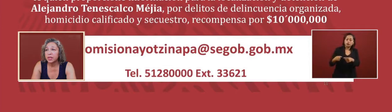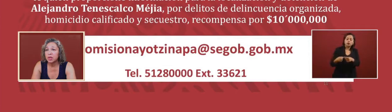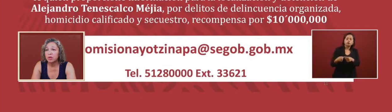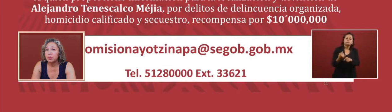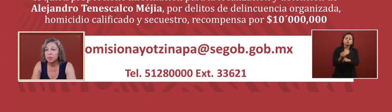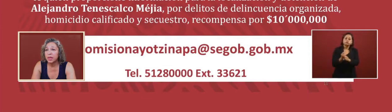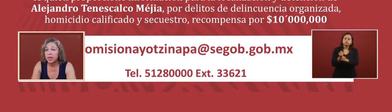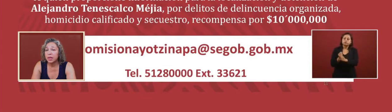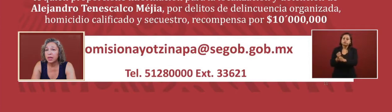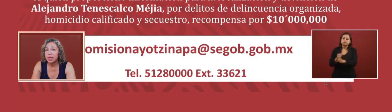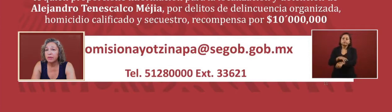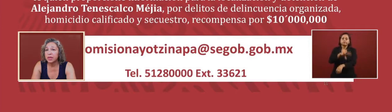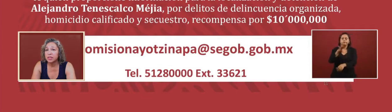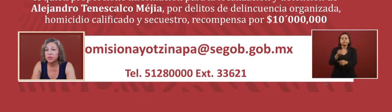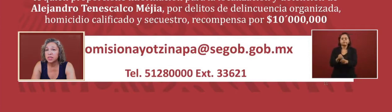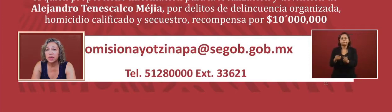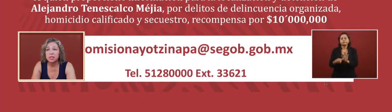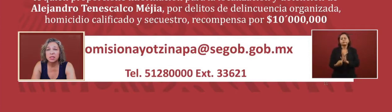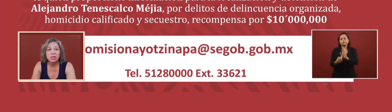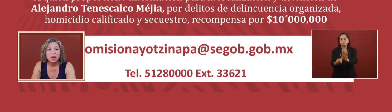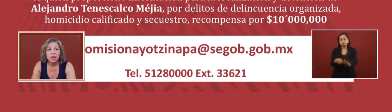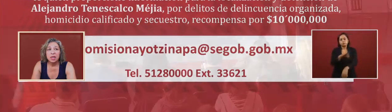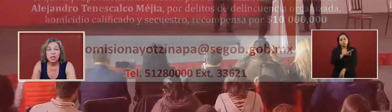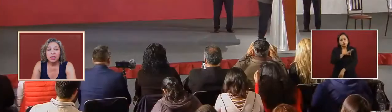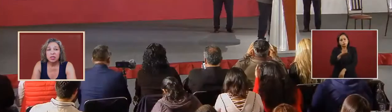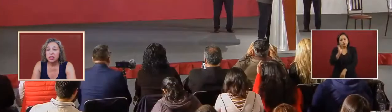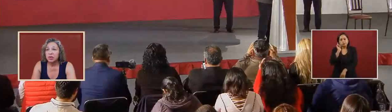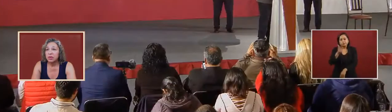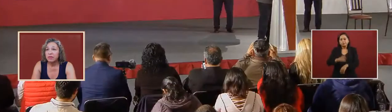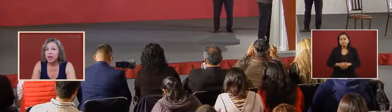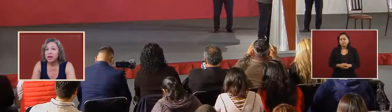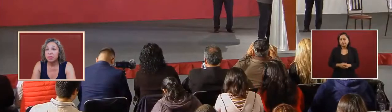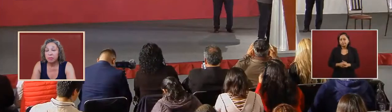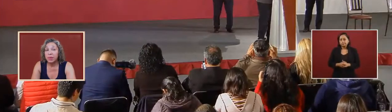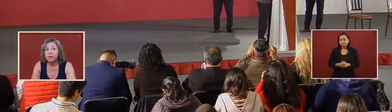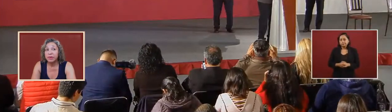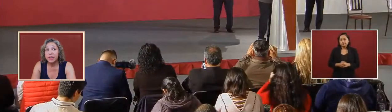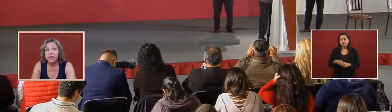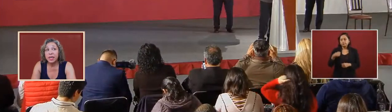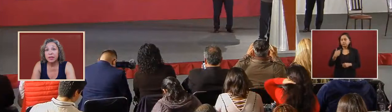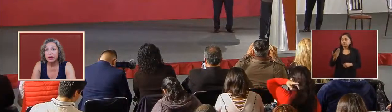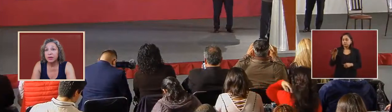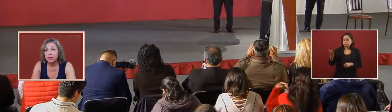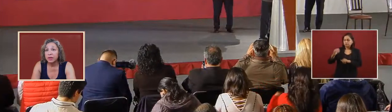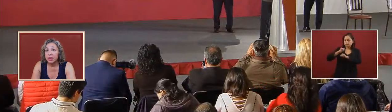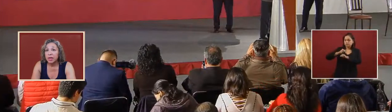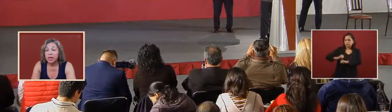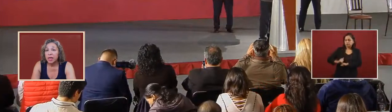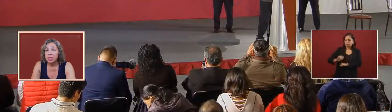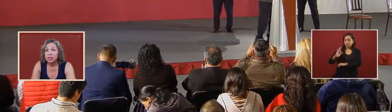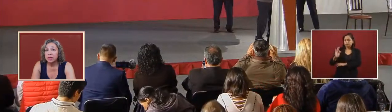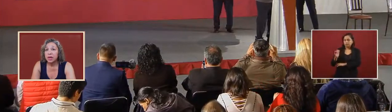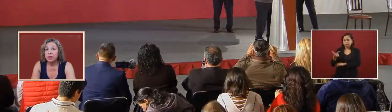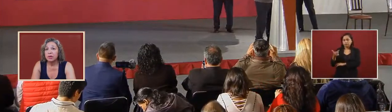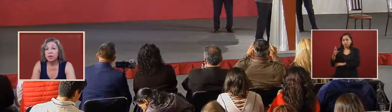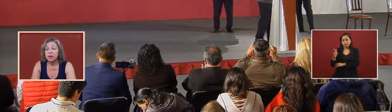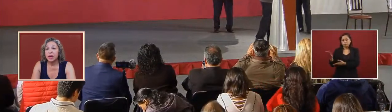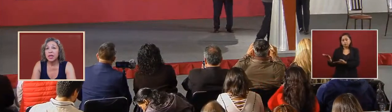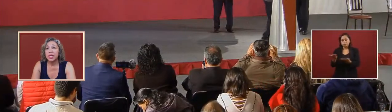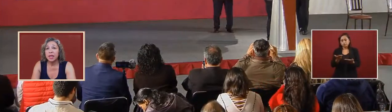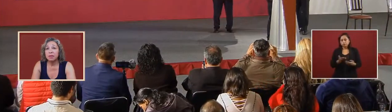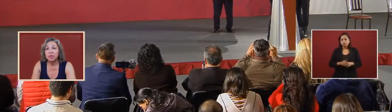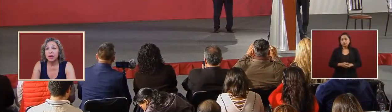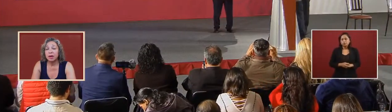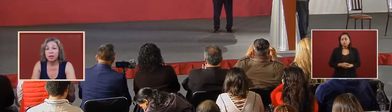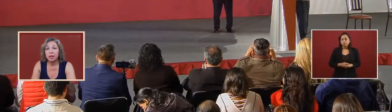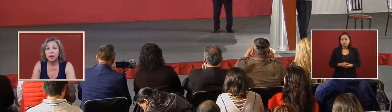hope that you'll be giving us results so they've gotten a big fund together and so now they're